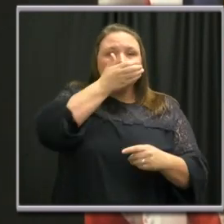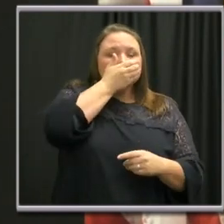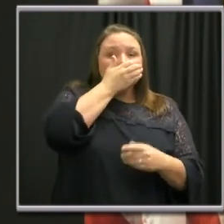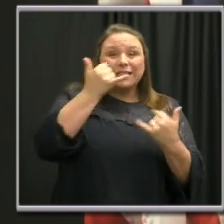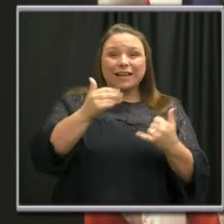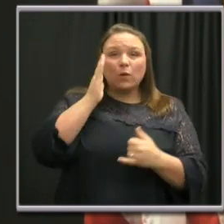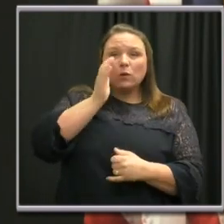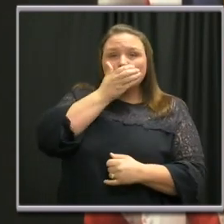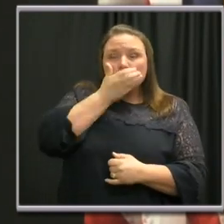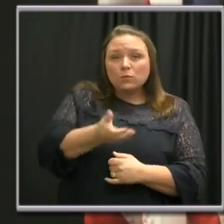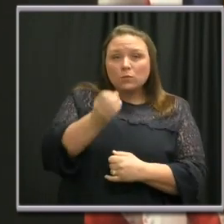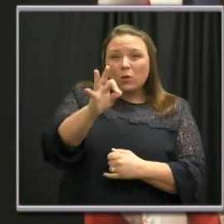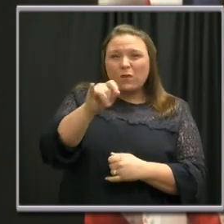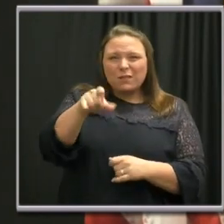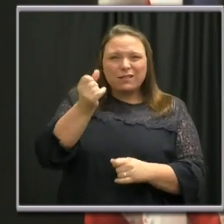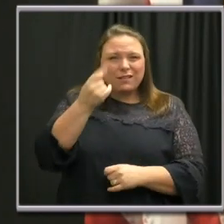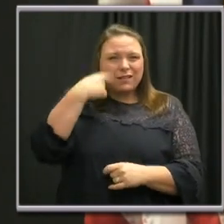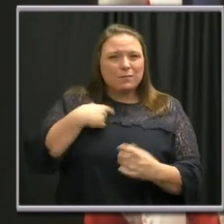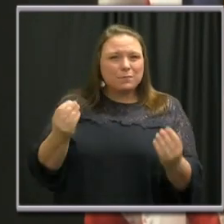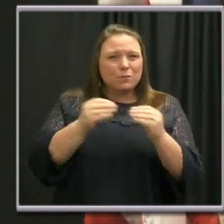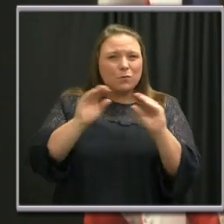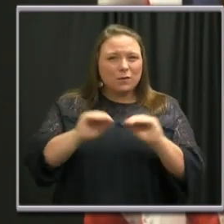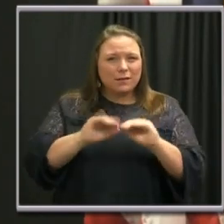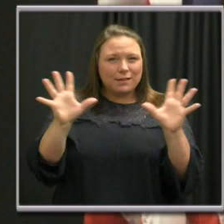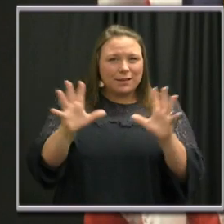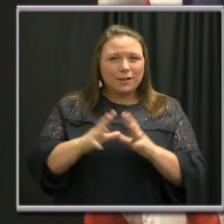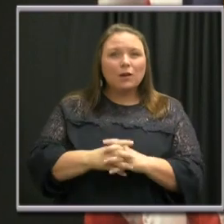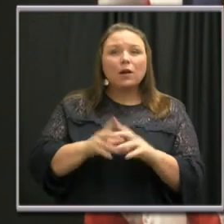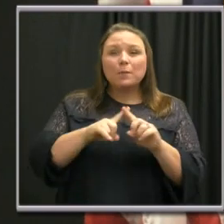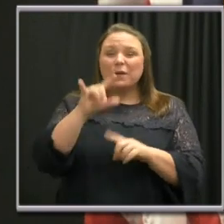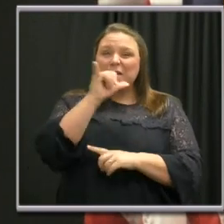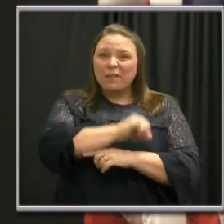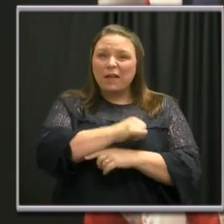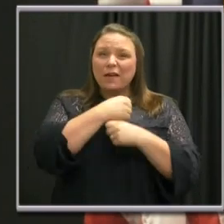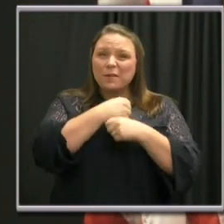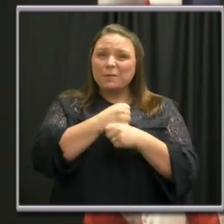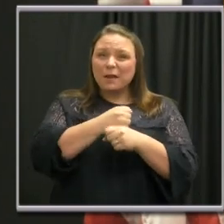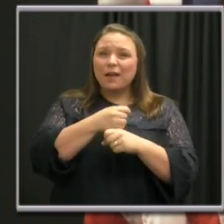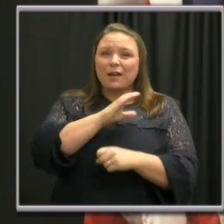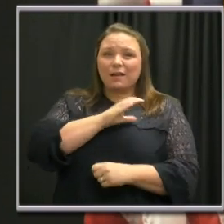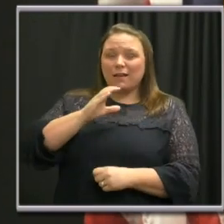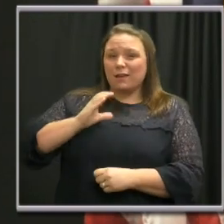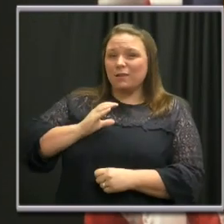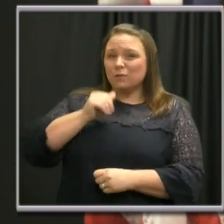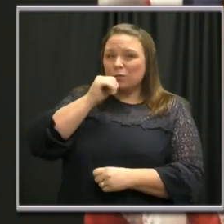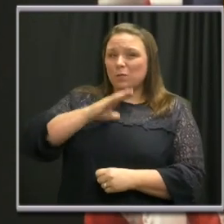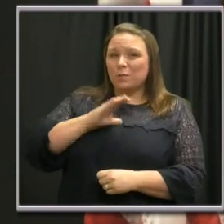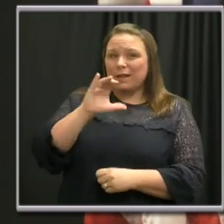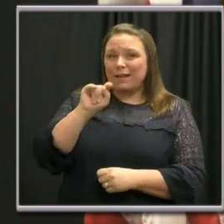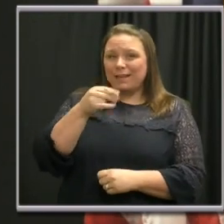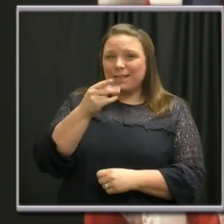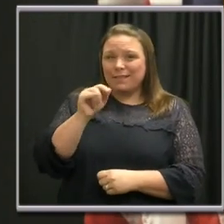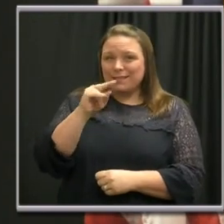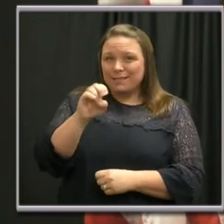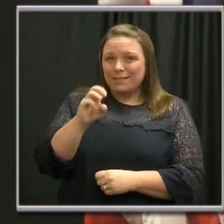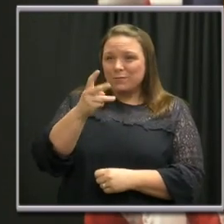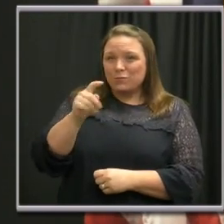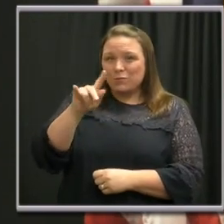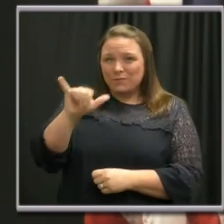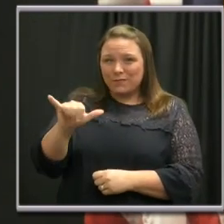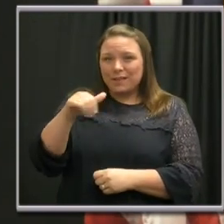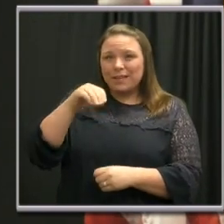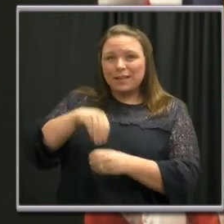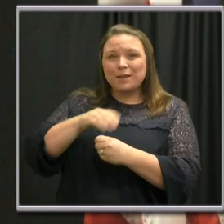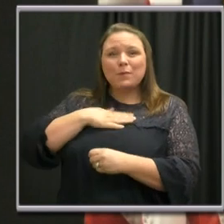mask so you can understand me a little more clearly. But this one was made for me by Council Lady Kathleen Murphy and my home